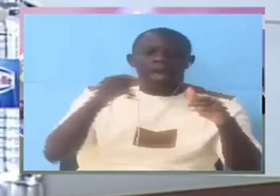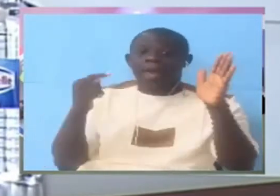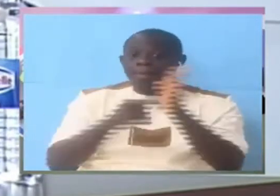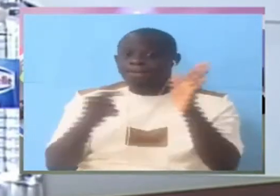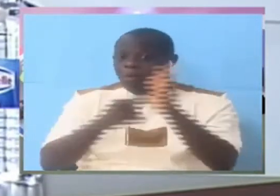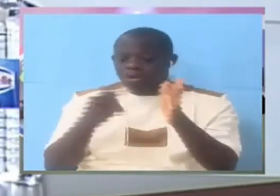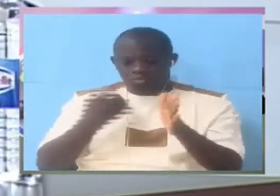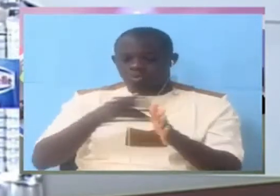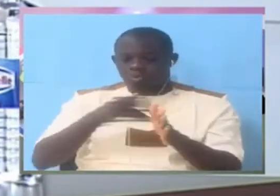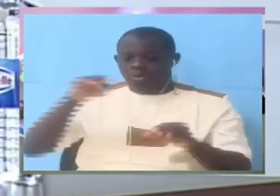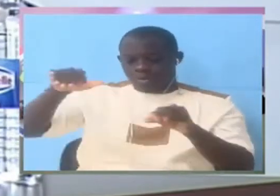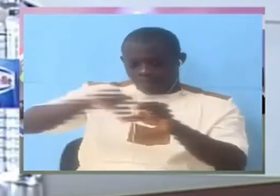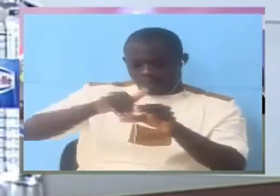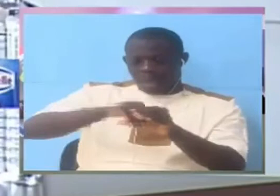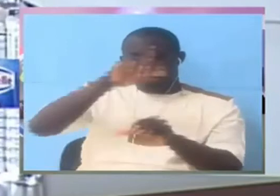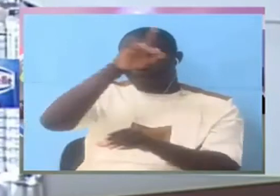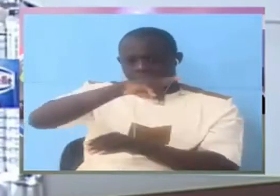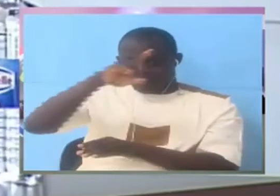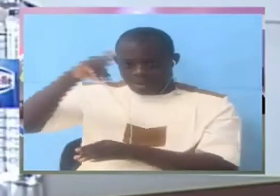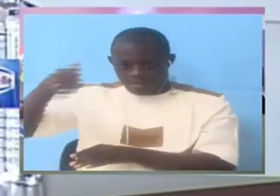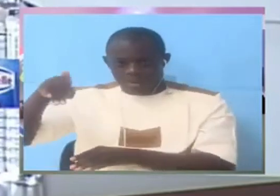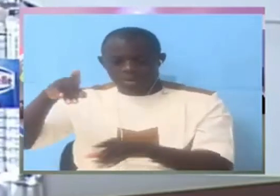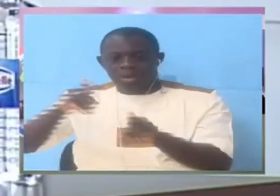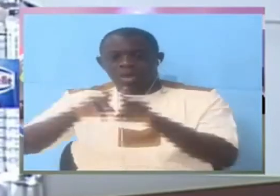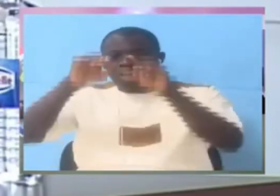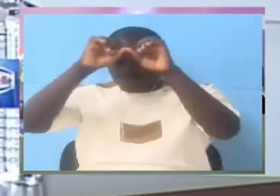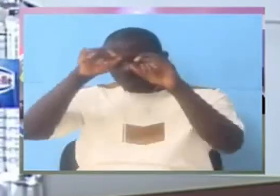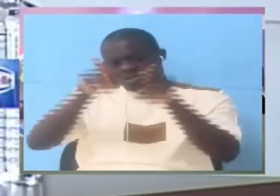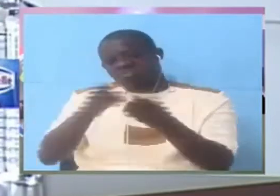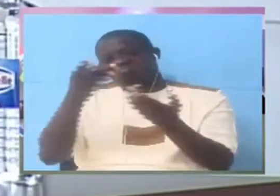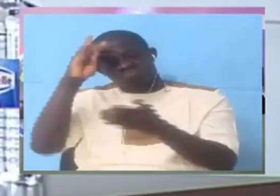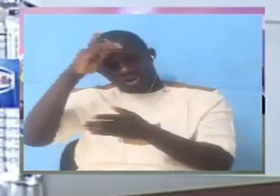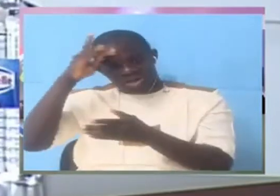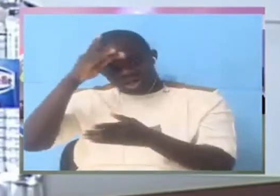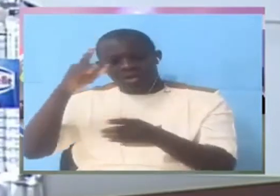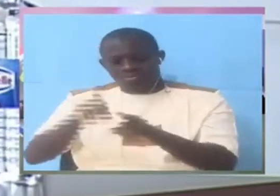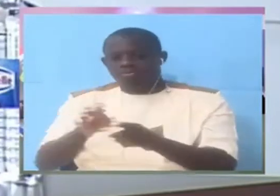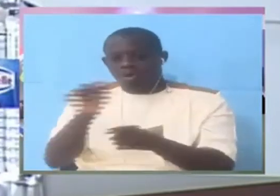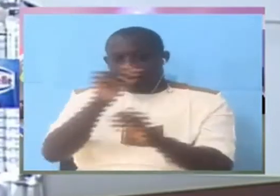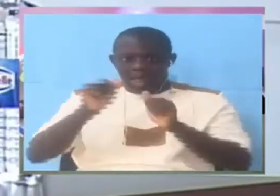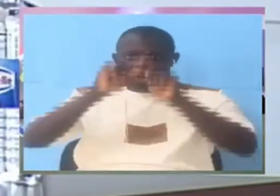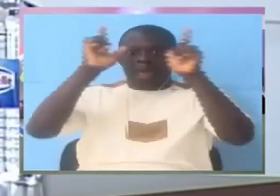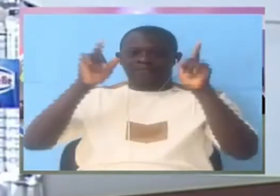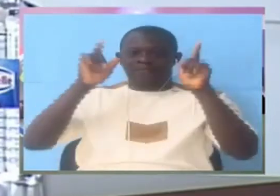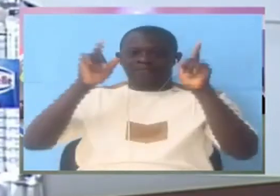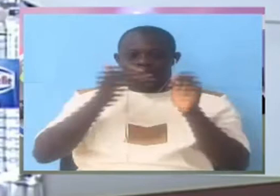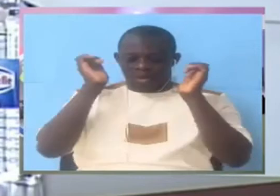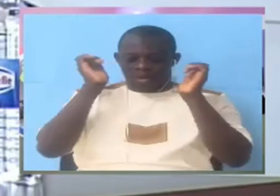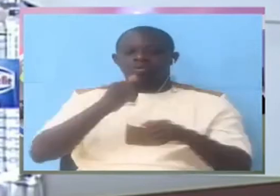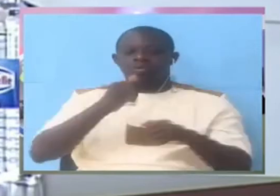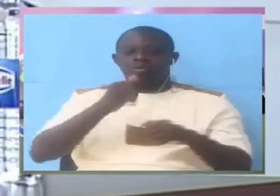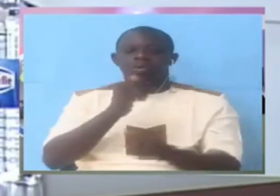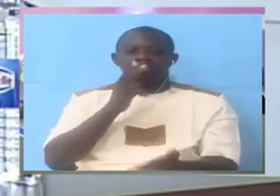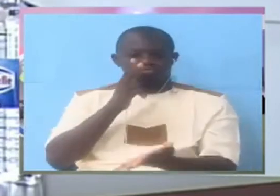man he along ppp i don't go to the ball in the man since the day no just make sure that he is not written that is